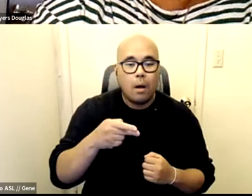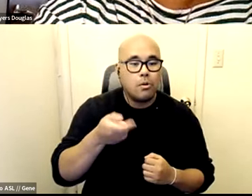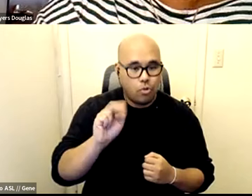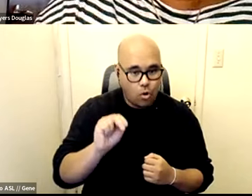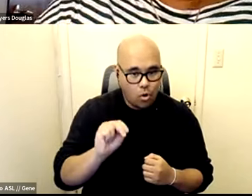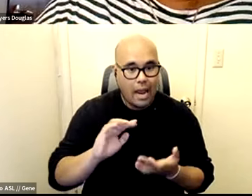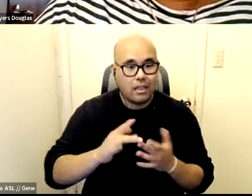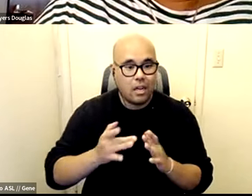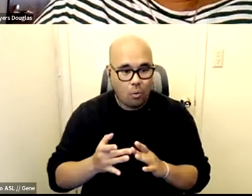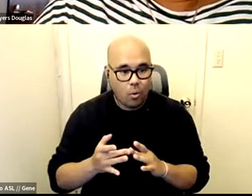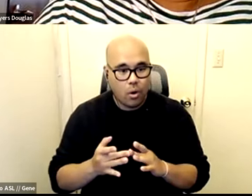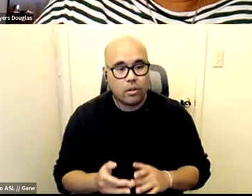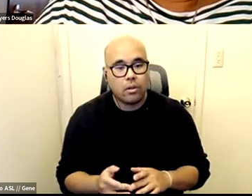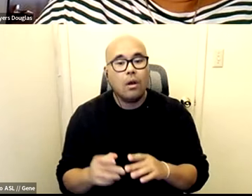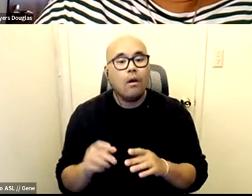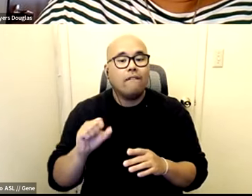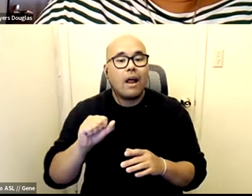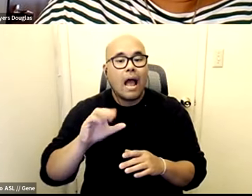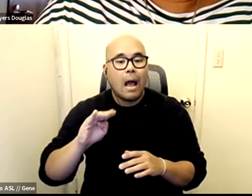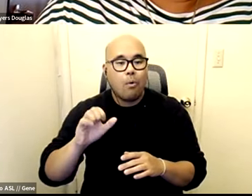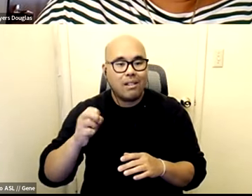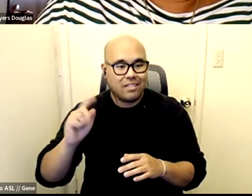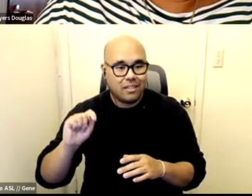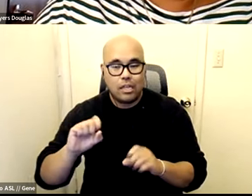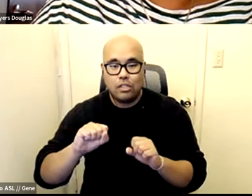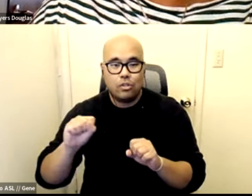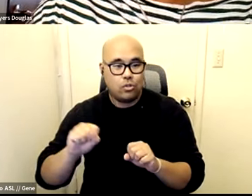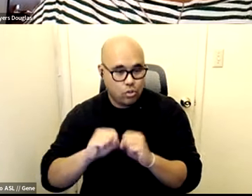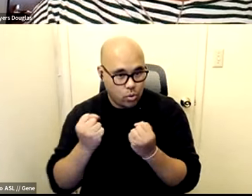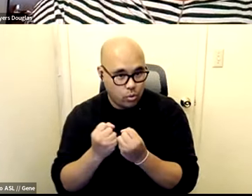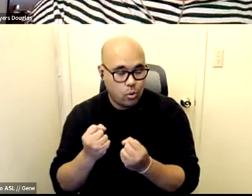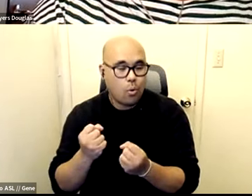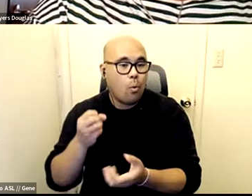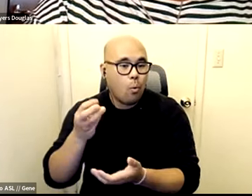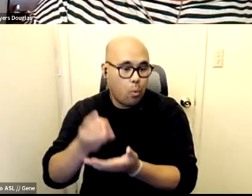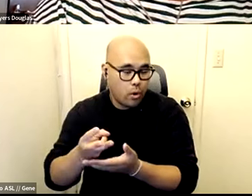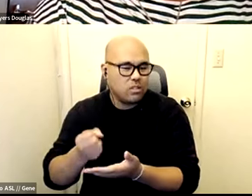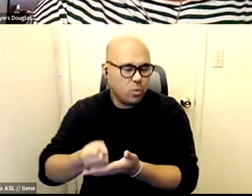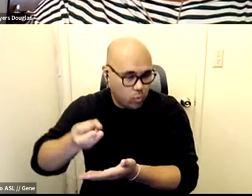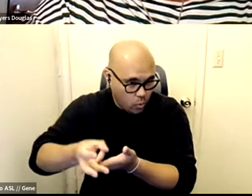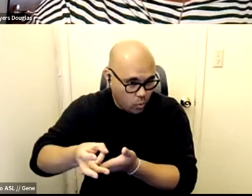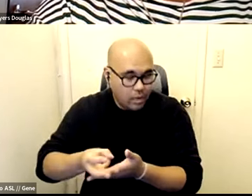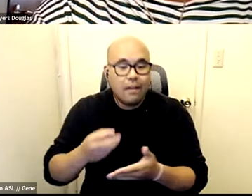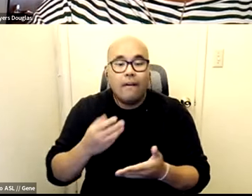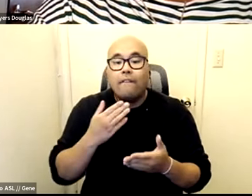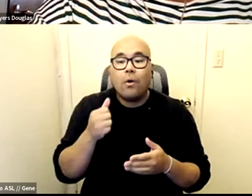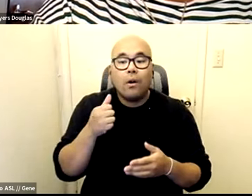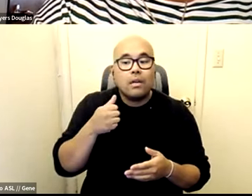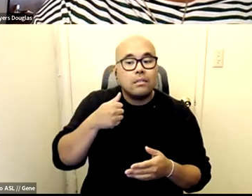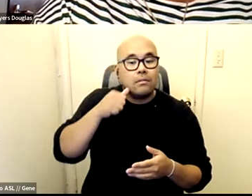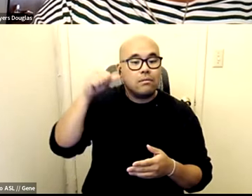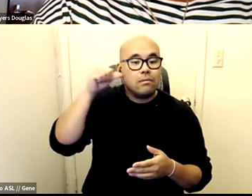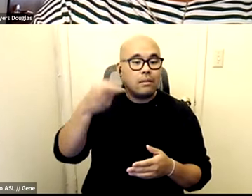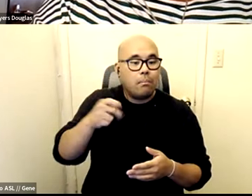advance abolitionist social work for co-sponsoring yesterday's keynote and all of the panels today um check